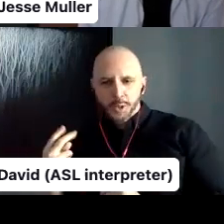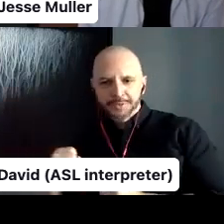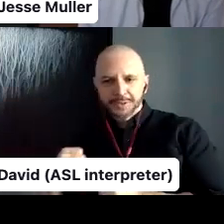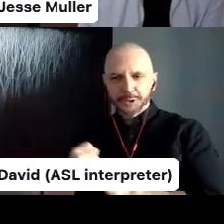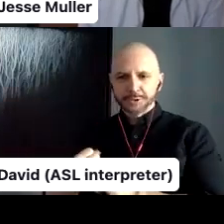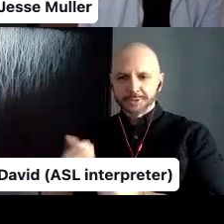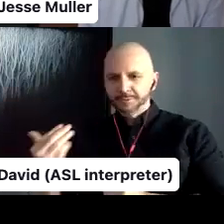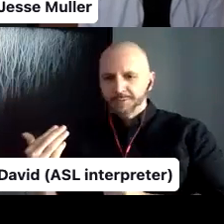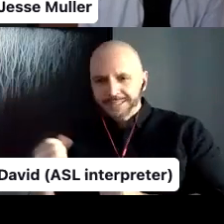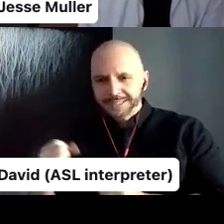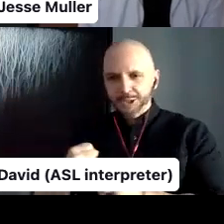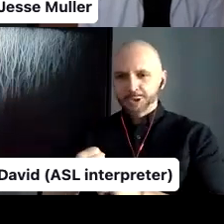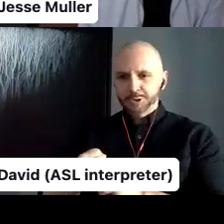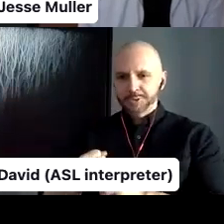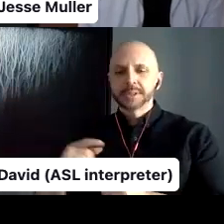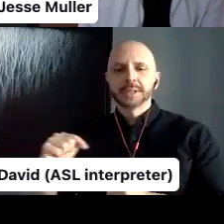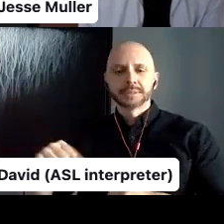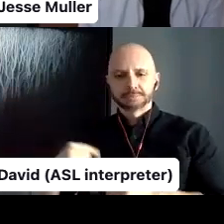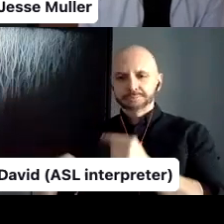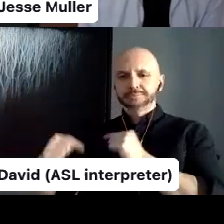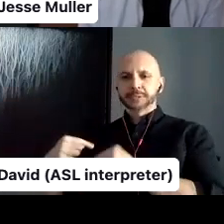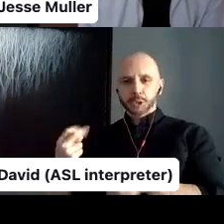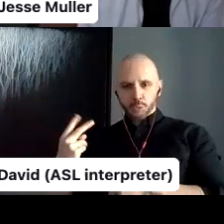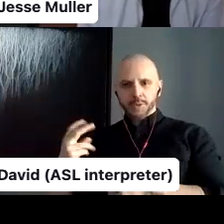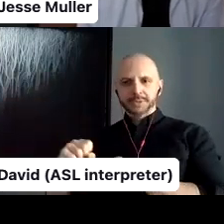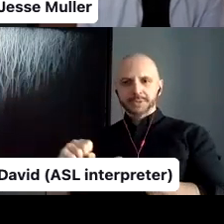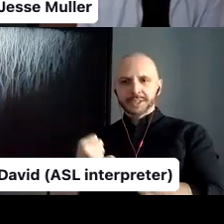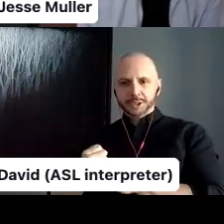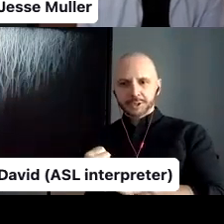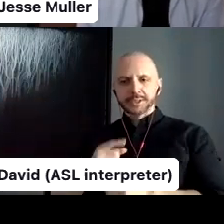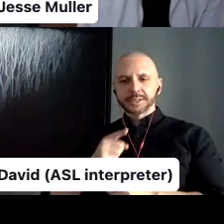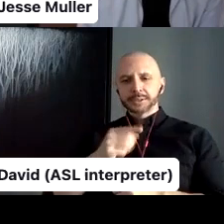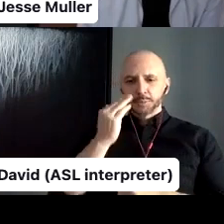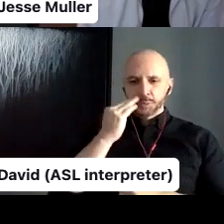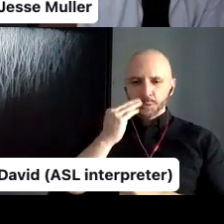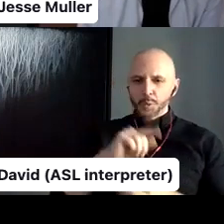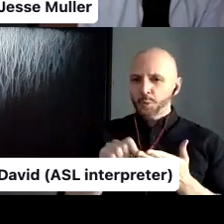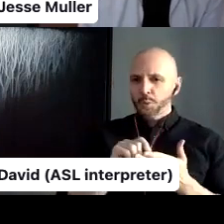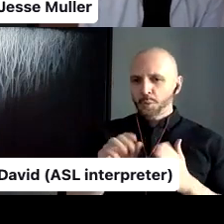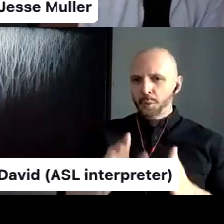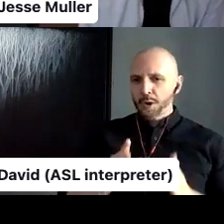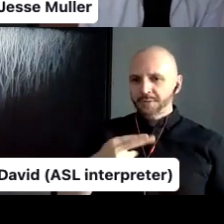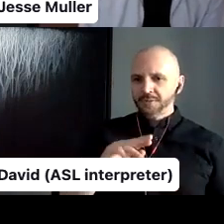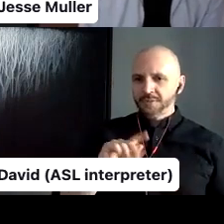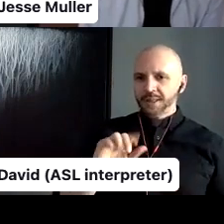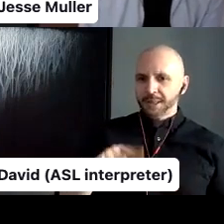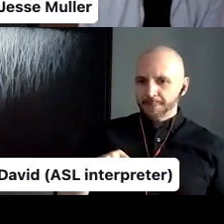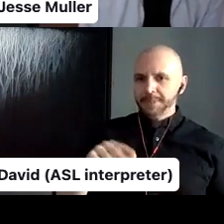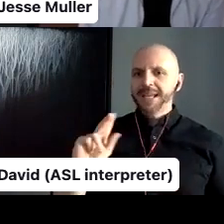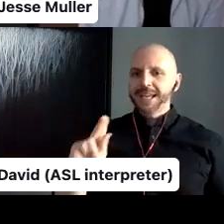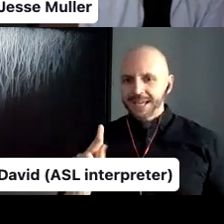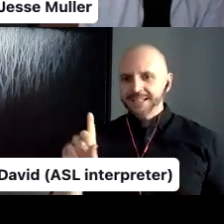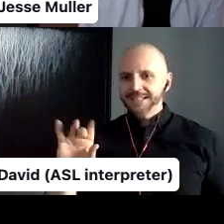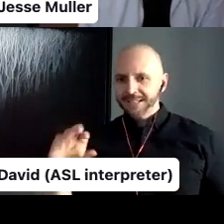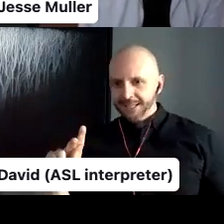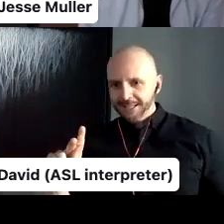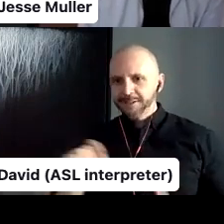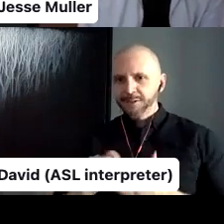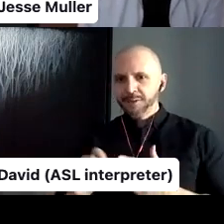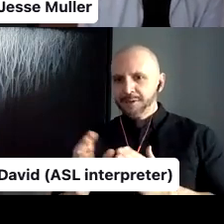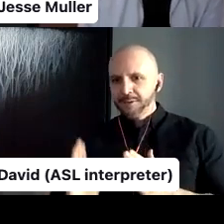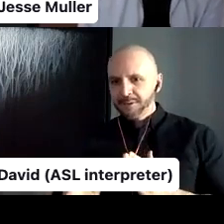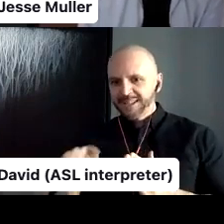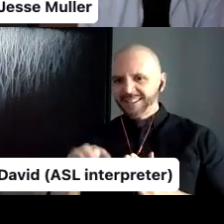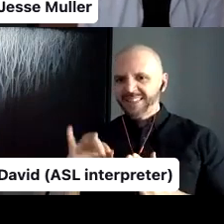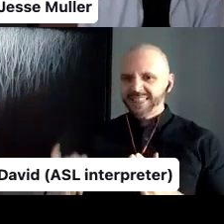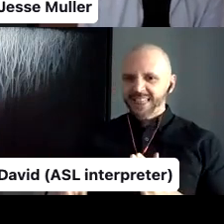them a copy of a Philip K. Dick book. That's actually titled Felice, but it's with an S at the end, but